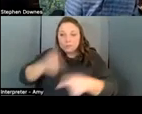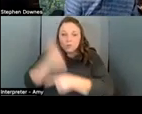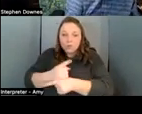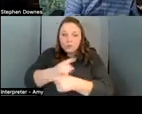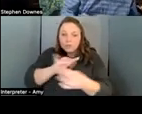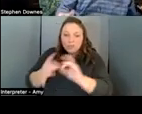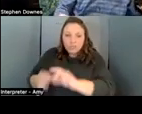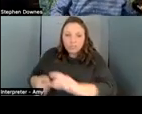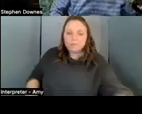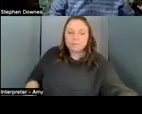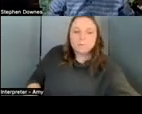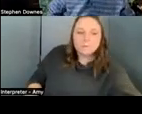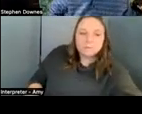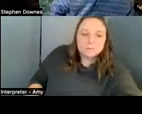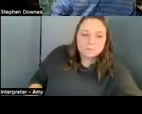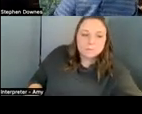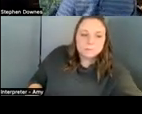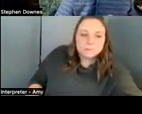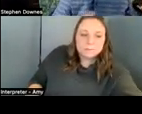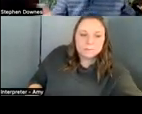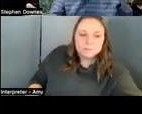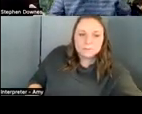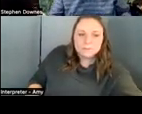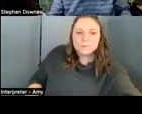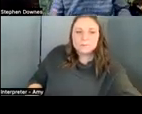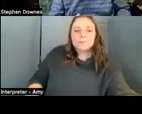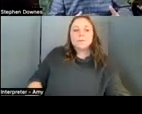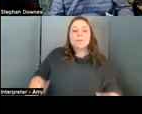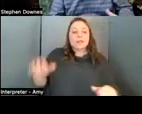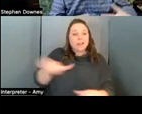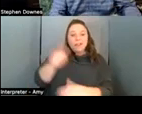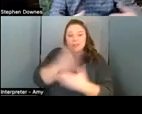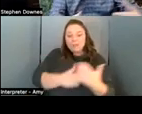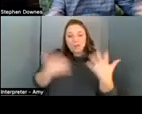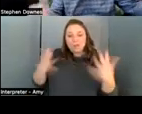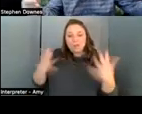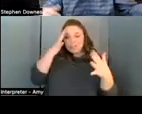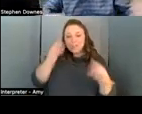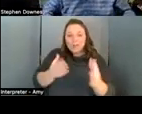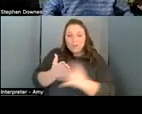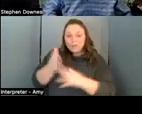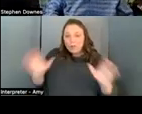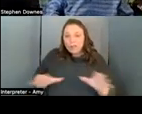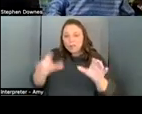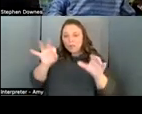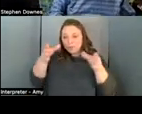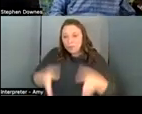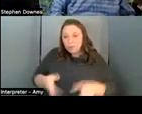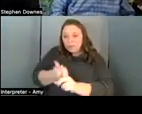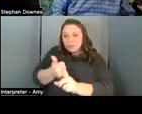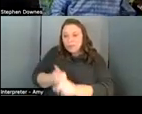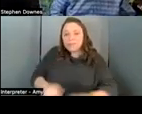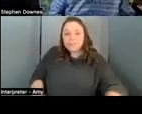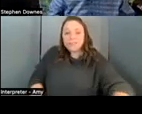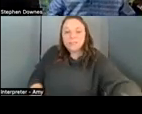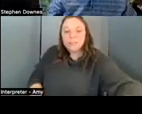that's it and then everything else is decided by the actions of the individuals involved that means you